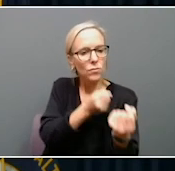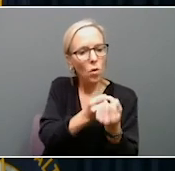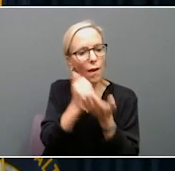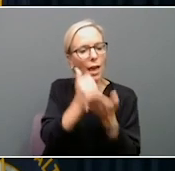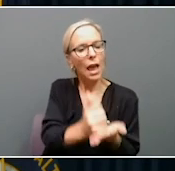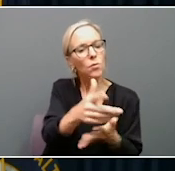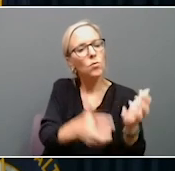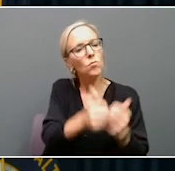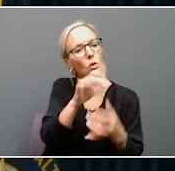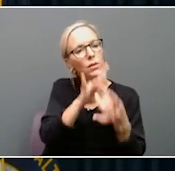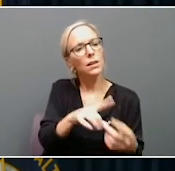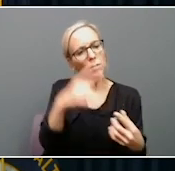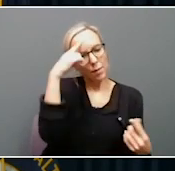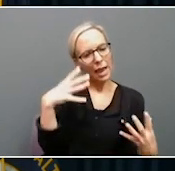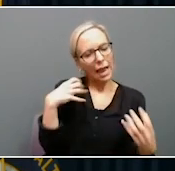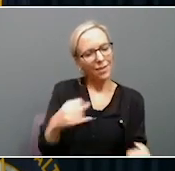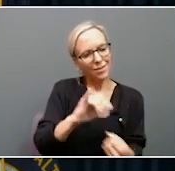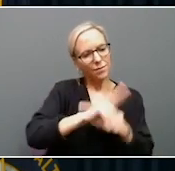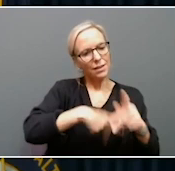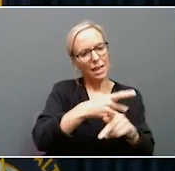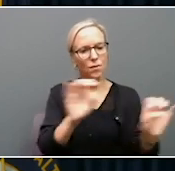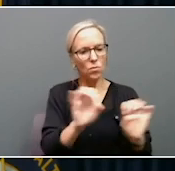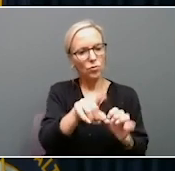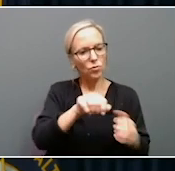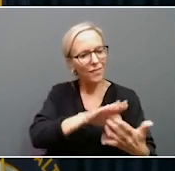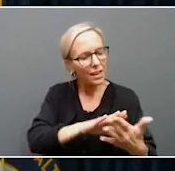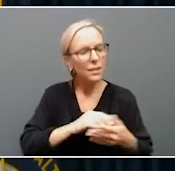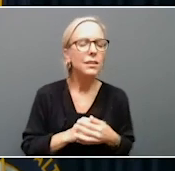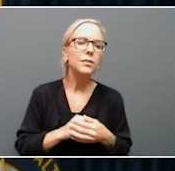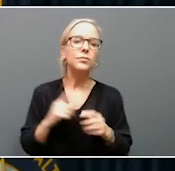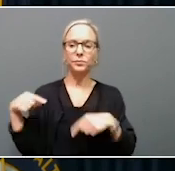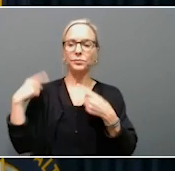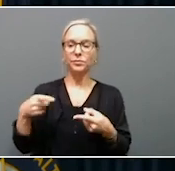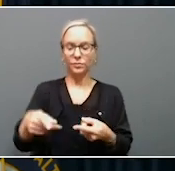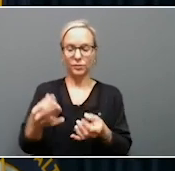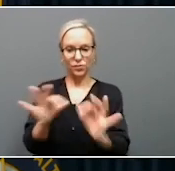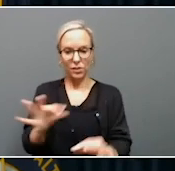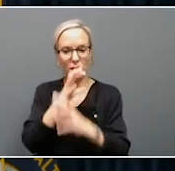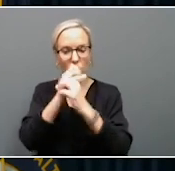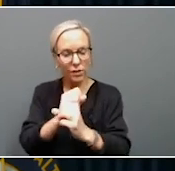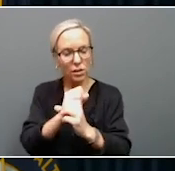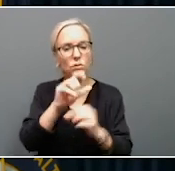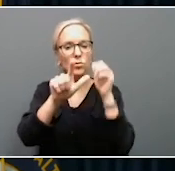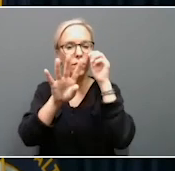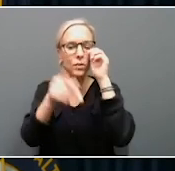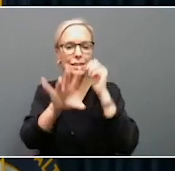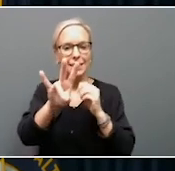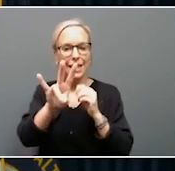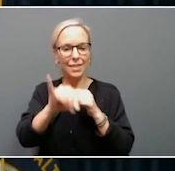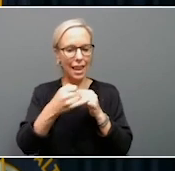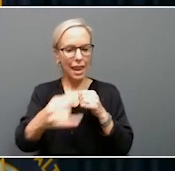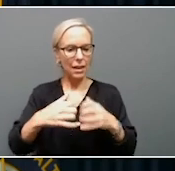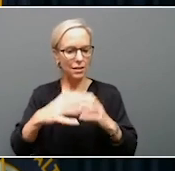respond to that emergency that you are facing. Since this free, confidential 24-7 line launched, we've seen a